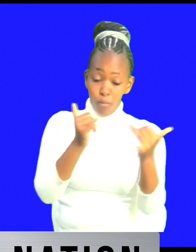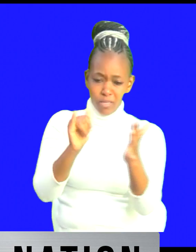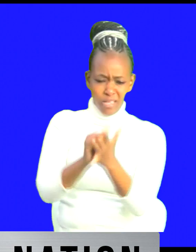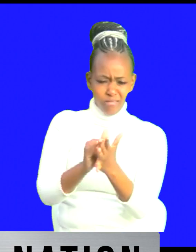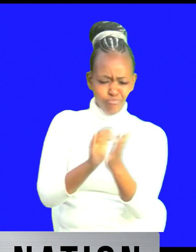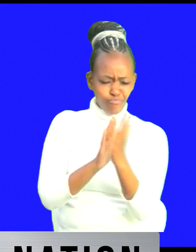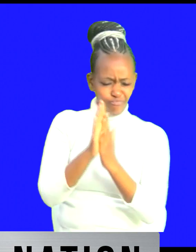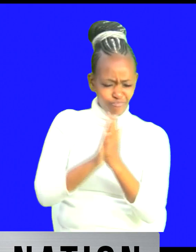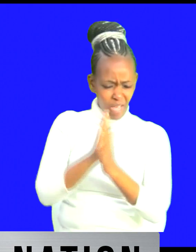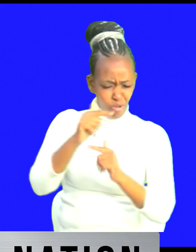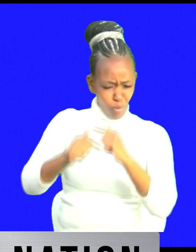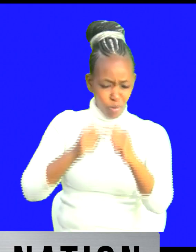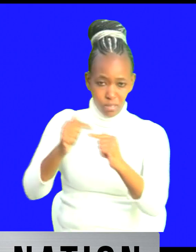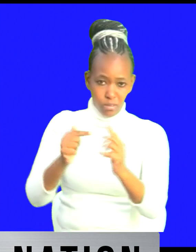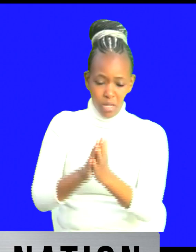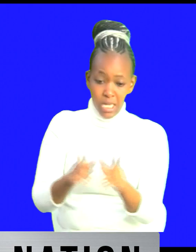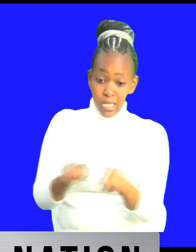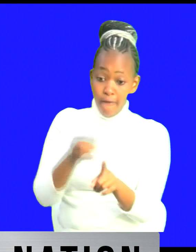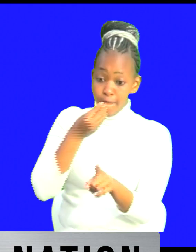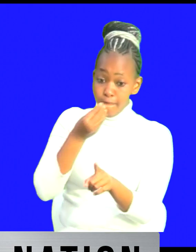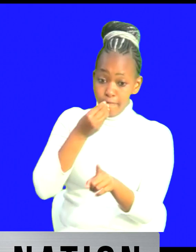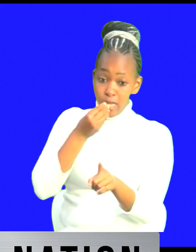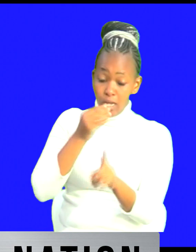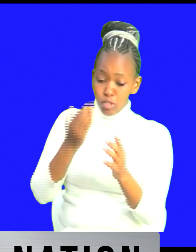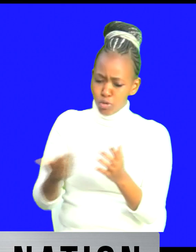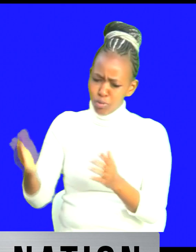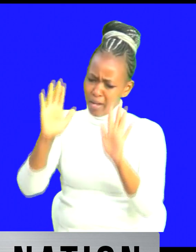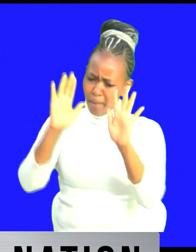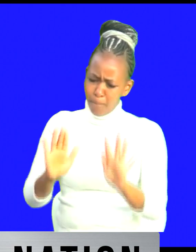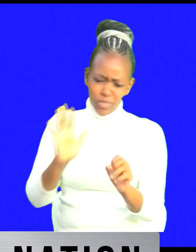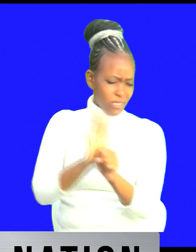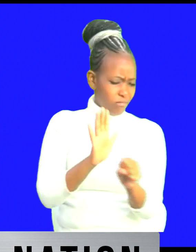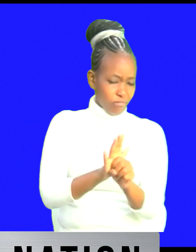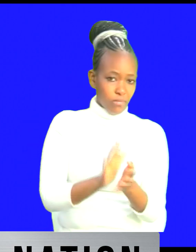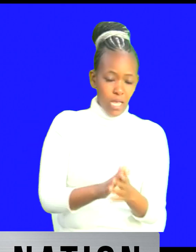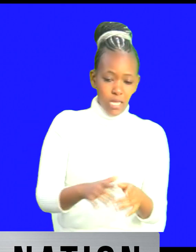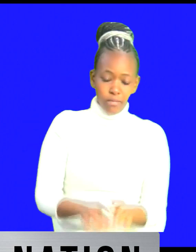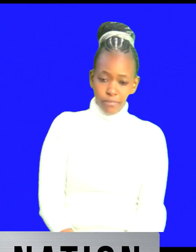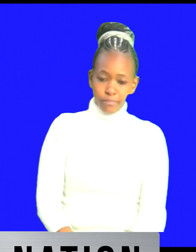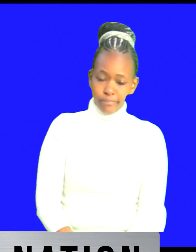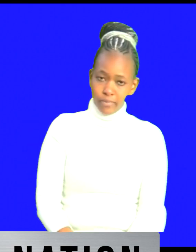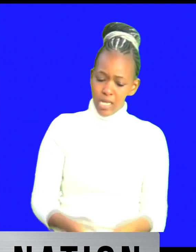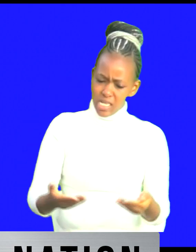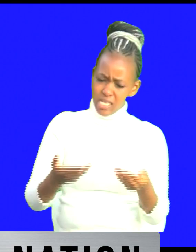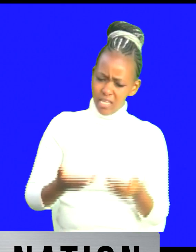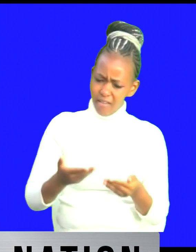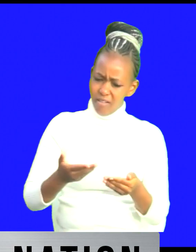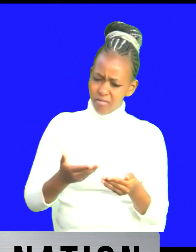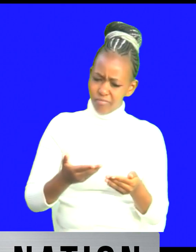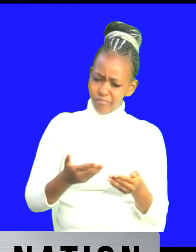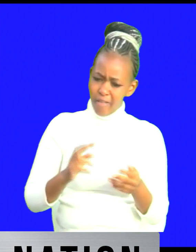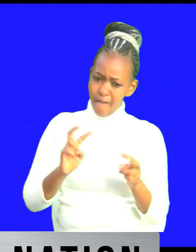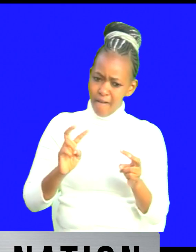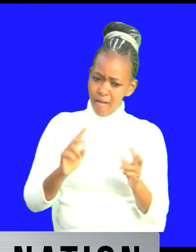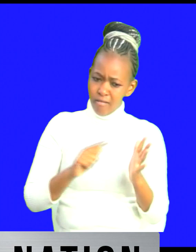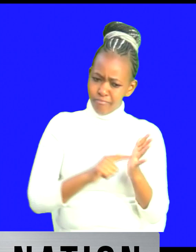gasto continues uh feeding the children is very important yeah and uh i i had the issues it gives us the impression this thing is